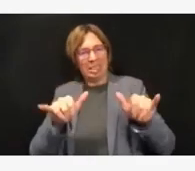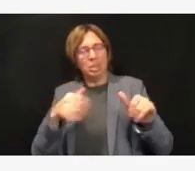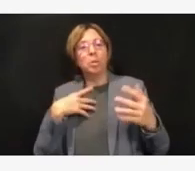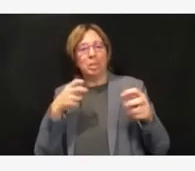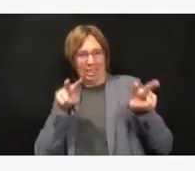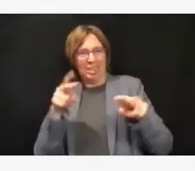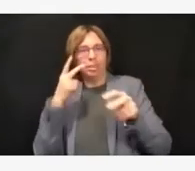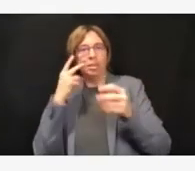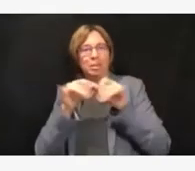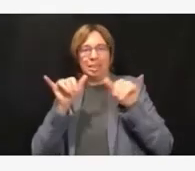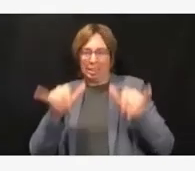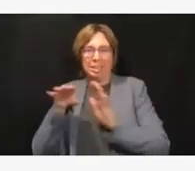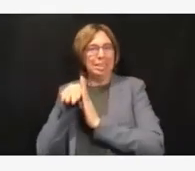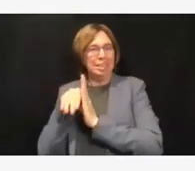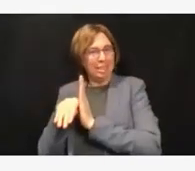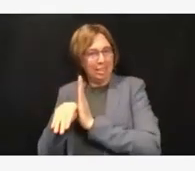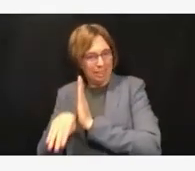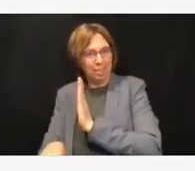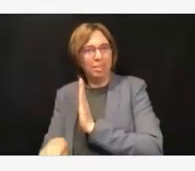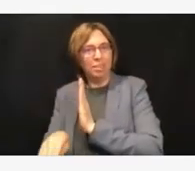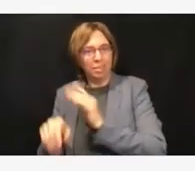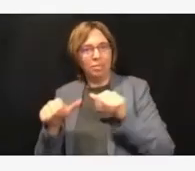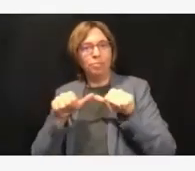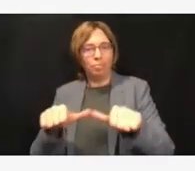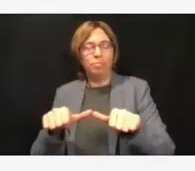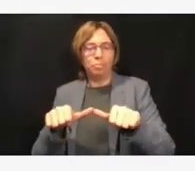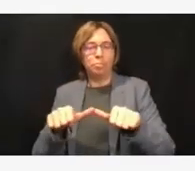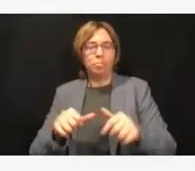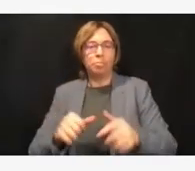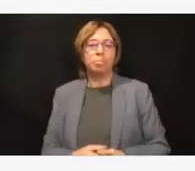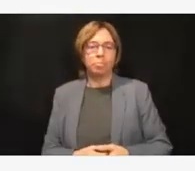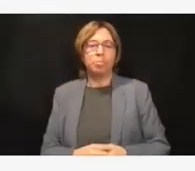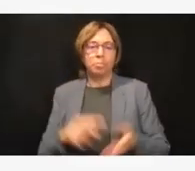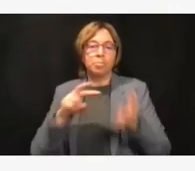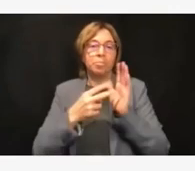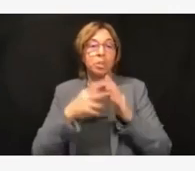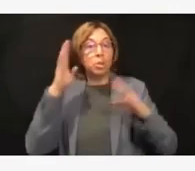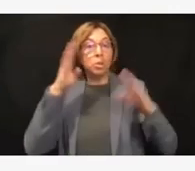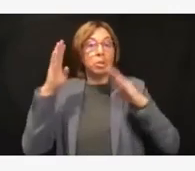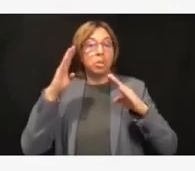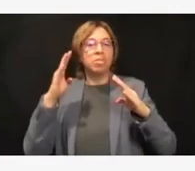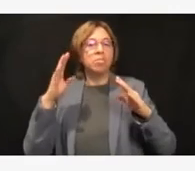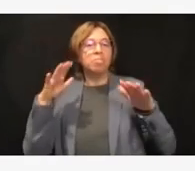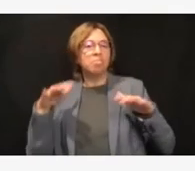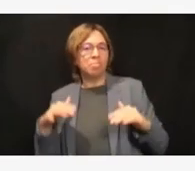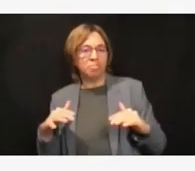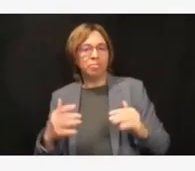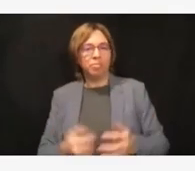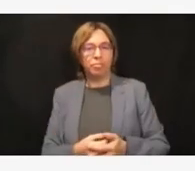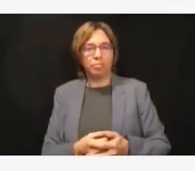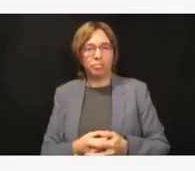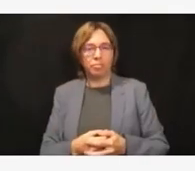Thank you. All right. Going back to Audrey Dutton, did you have another question, Audrey?